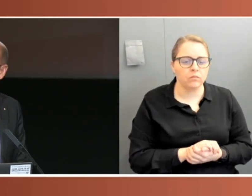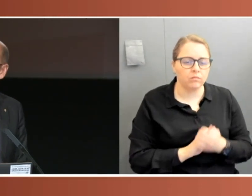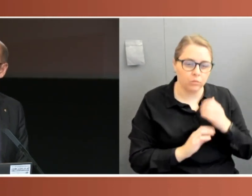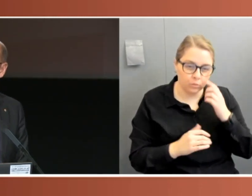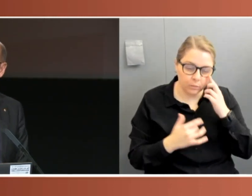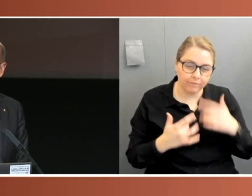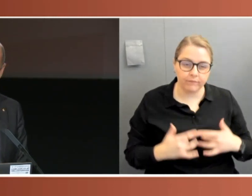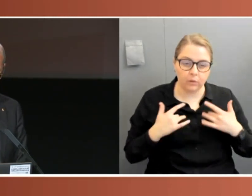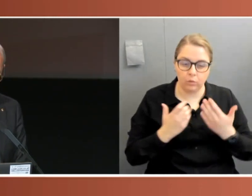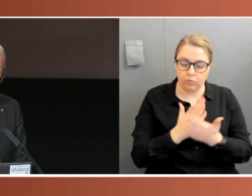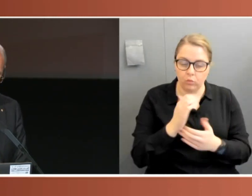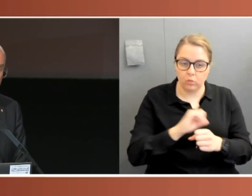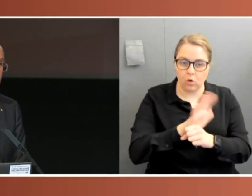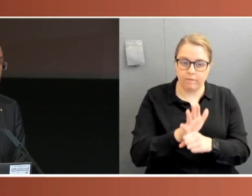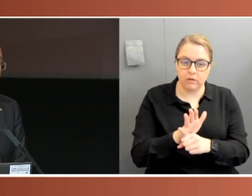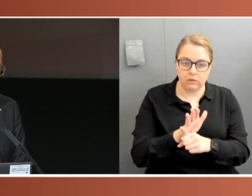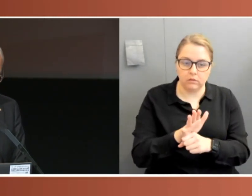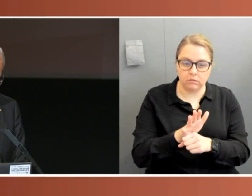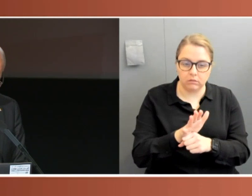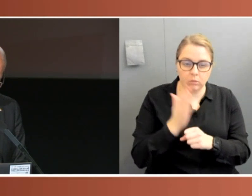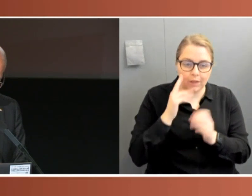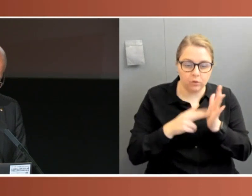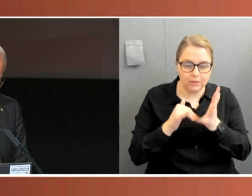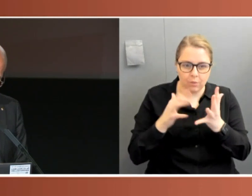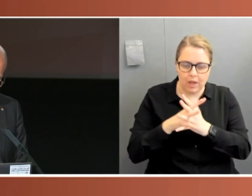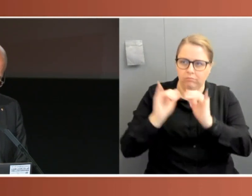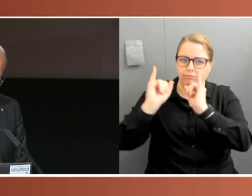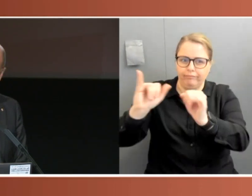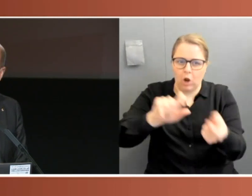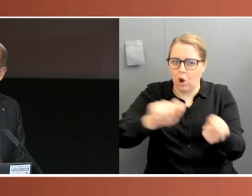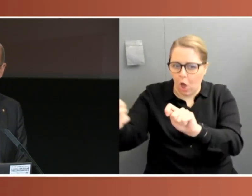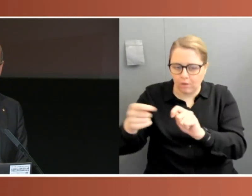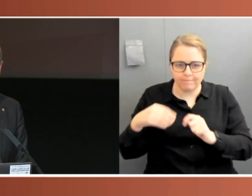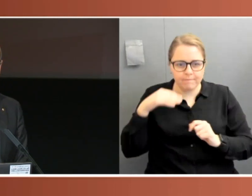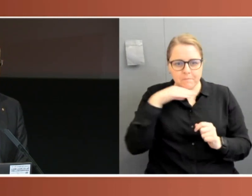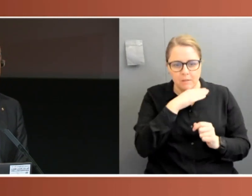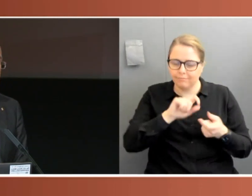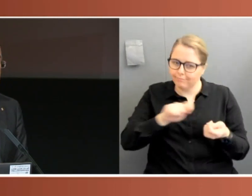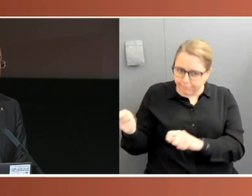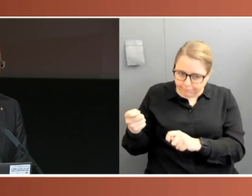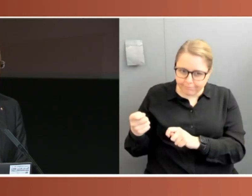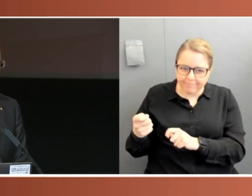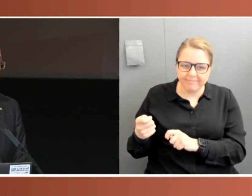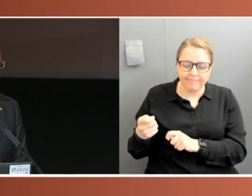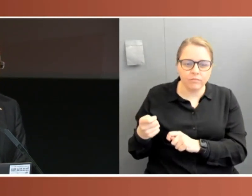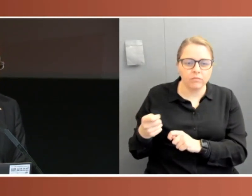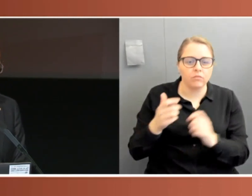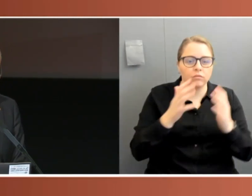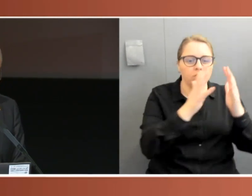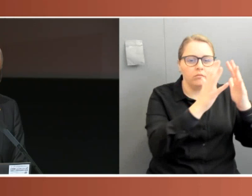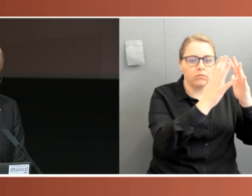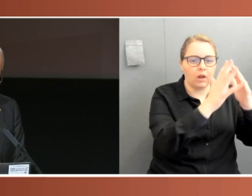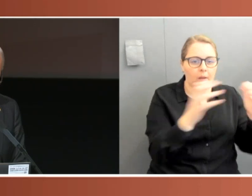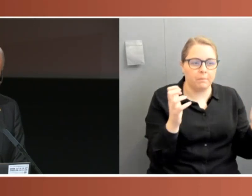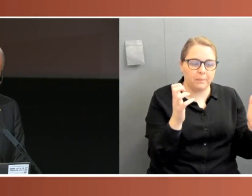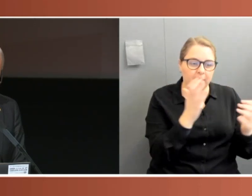we saw Victoria and New South Wales in quite a brutal lockdown, was that Parliament had effectively abdicated key functions at